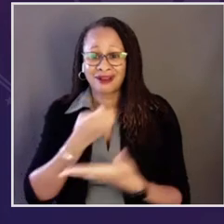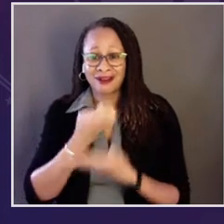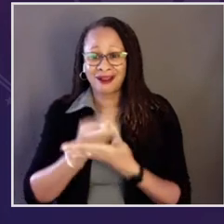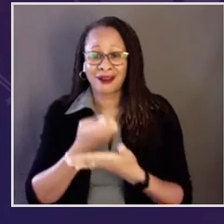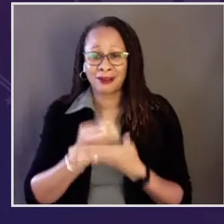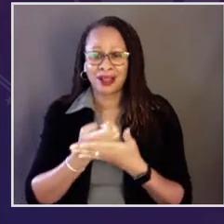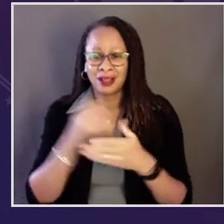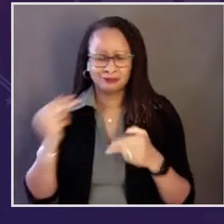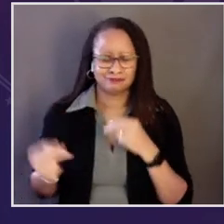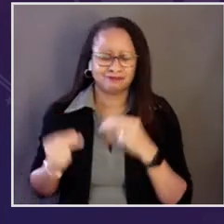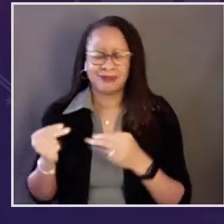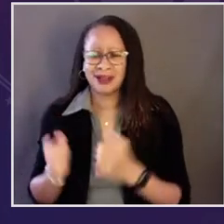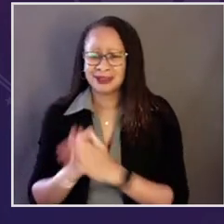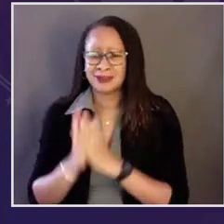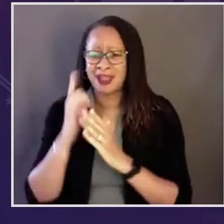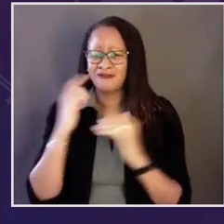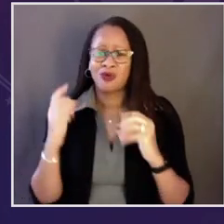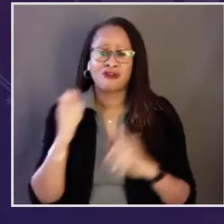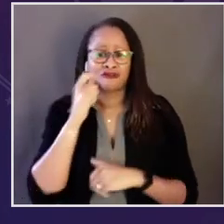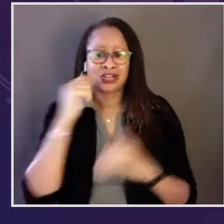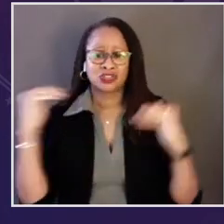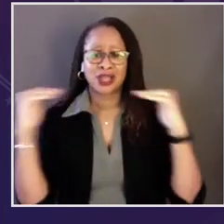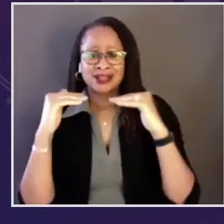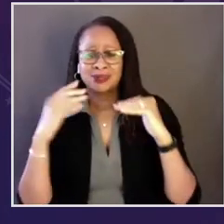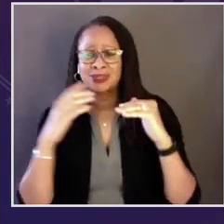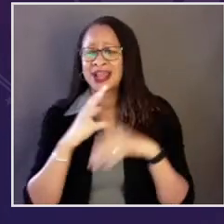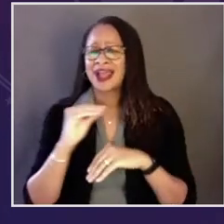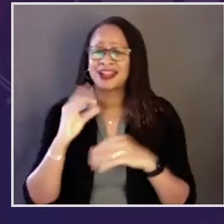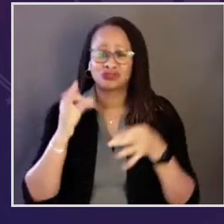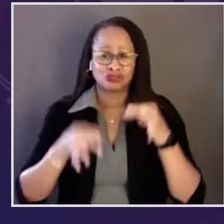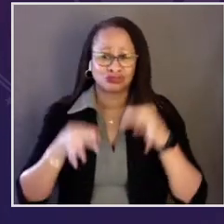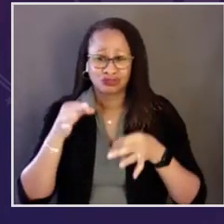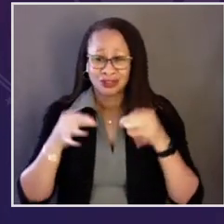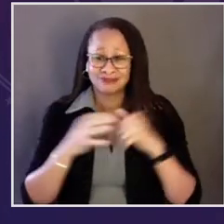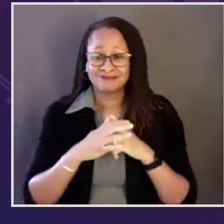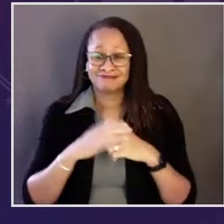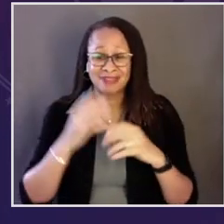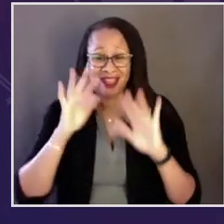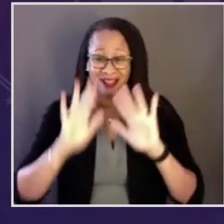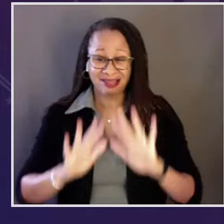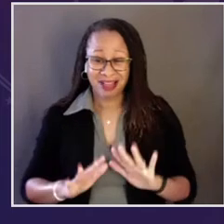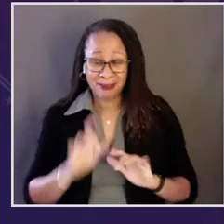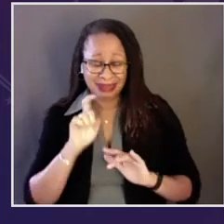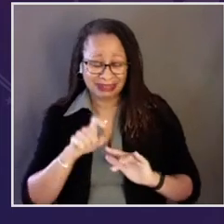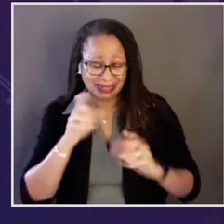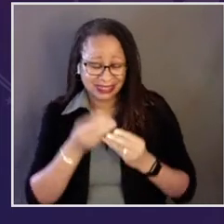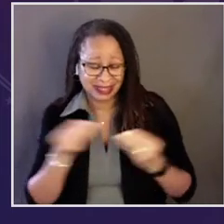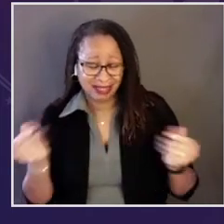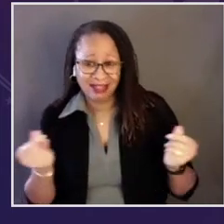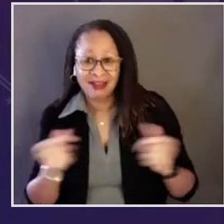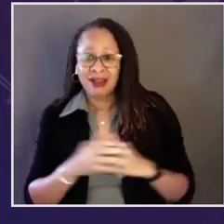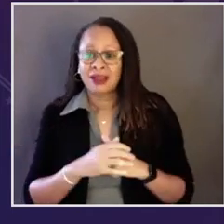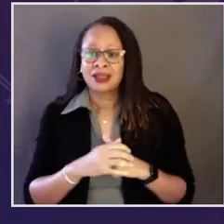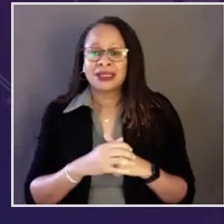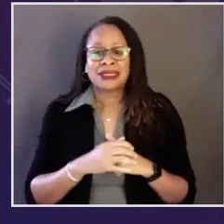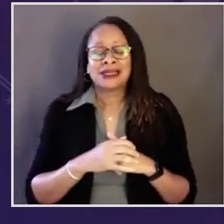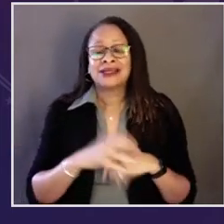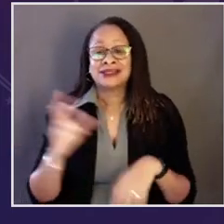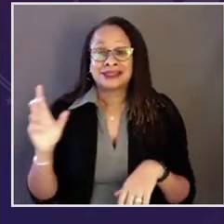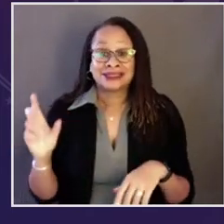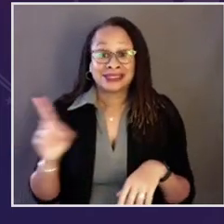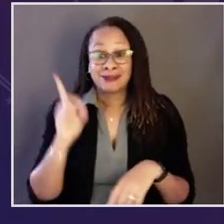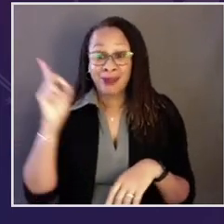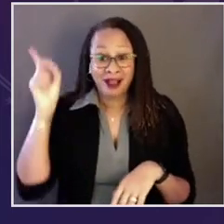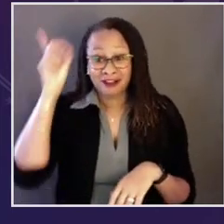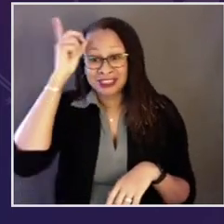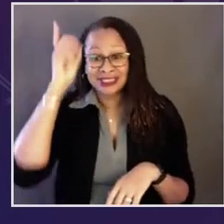relentless pandemic, a struggling economy, urgent demands for racial equity and justice, a